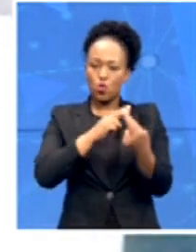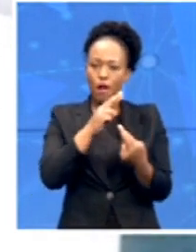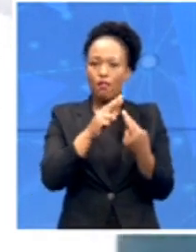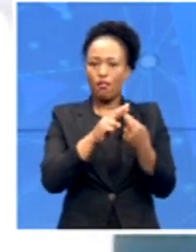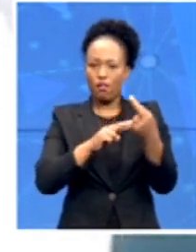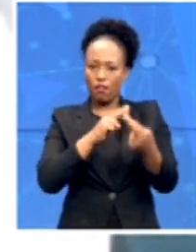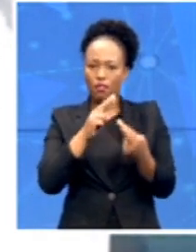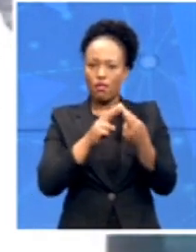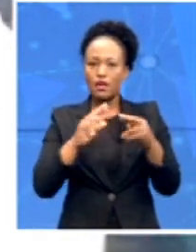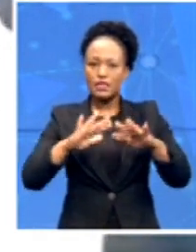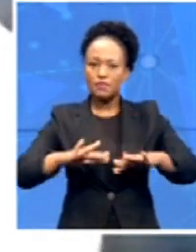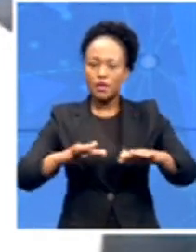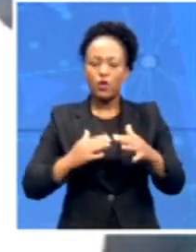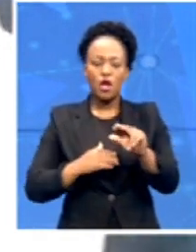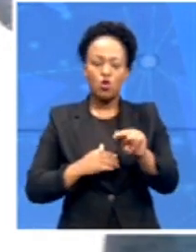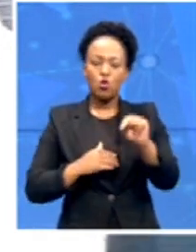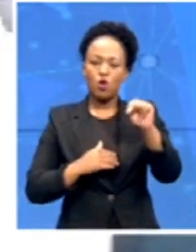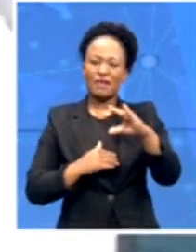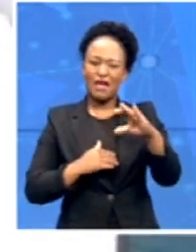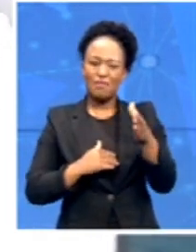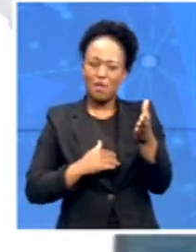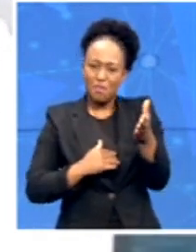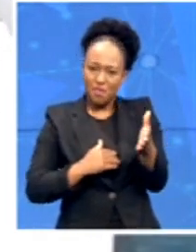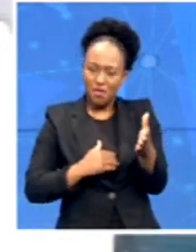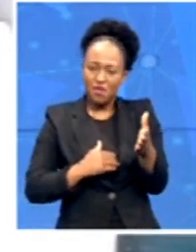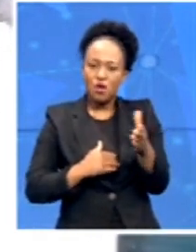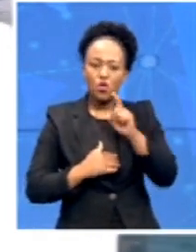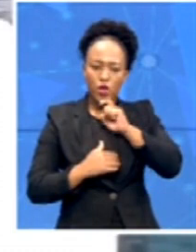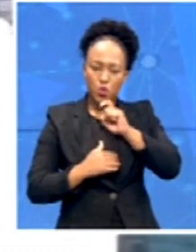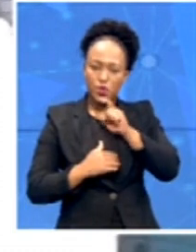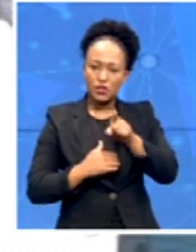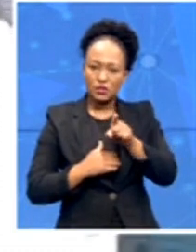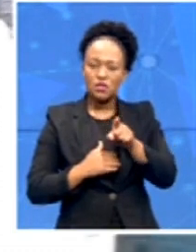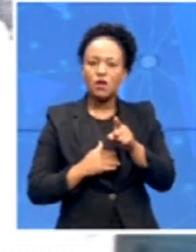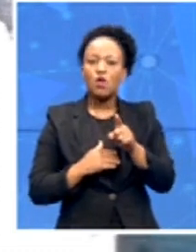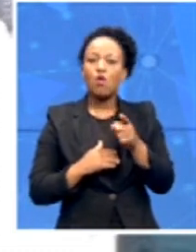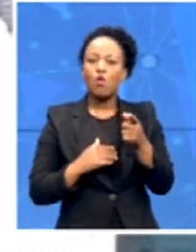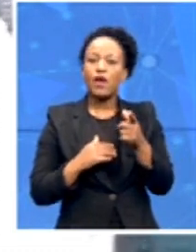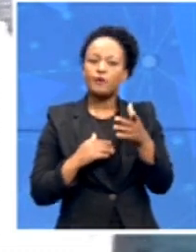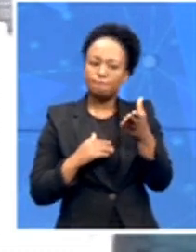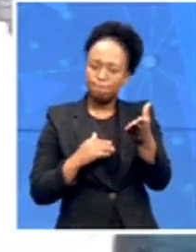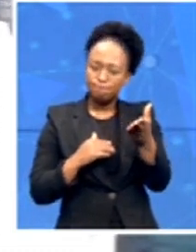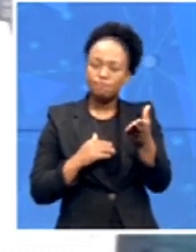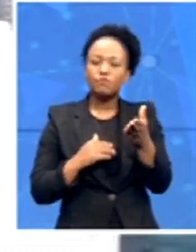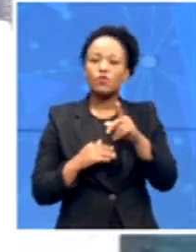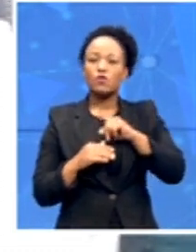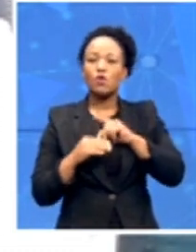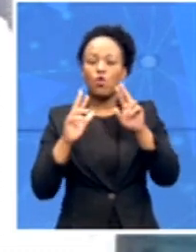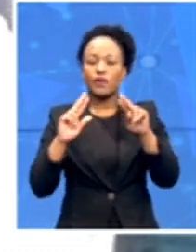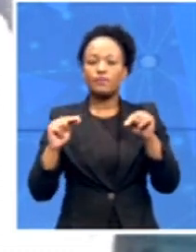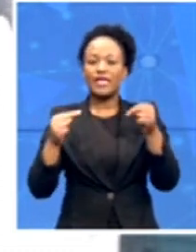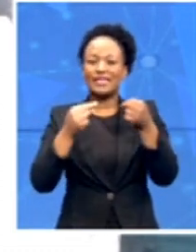and the winds in the offshore and the onshore winds and all that uh natural endowment is being actually